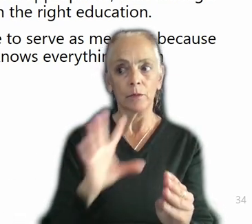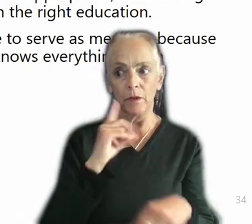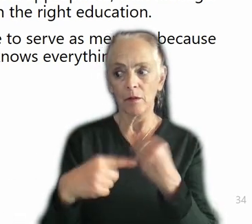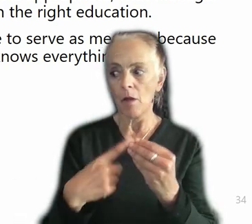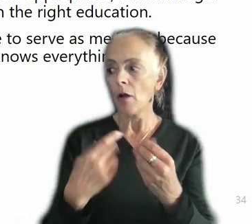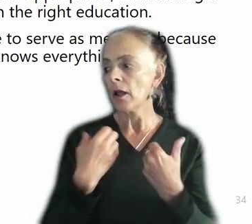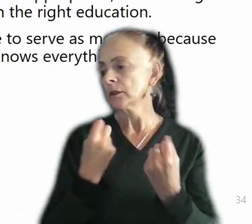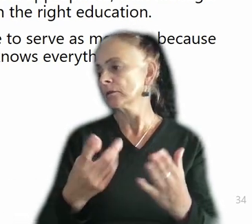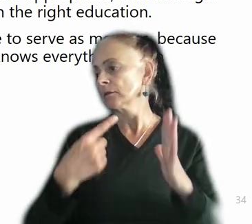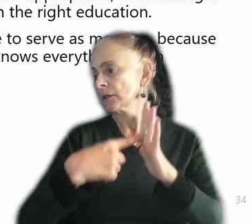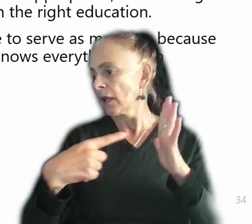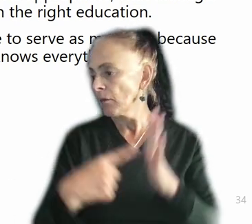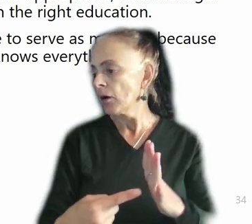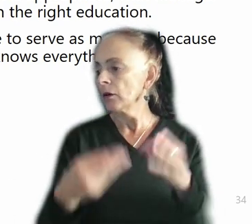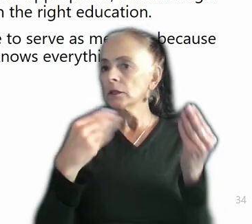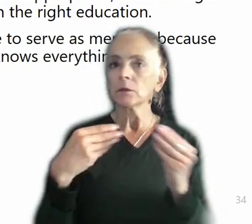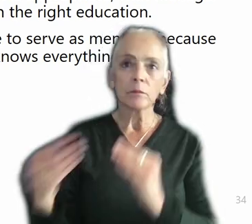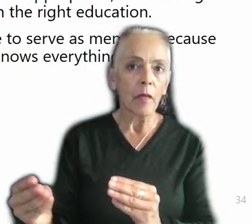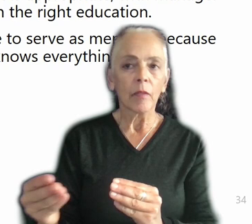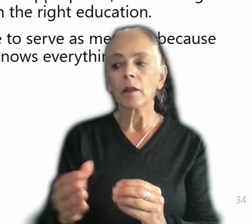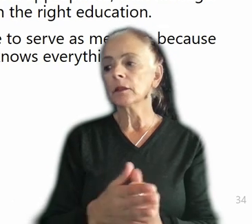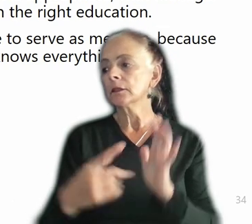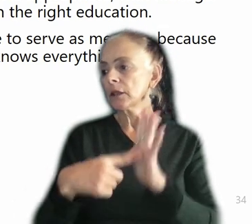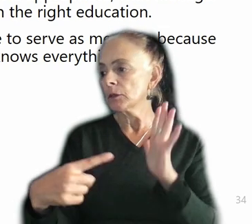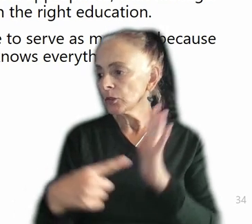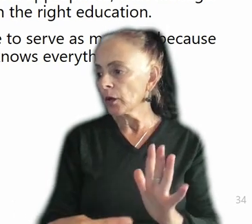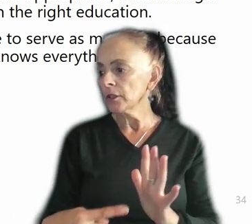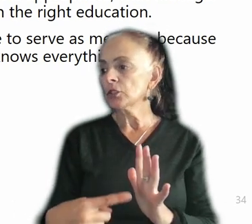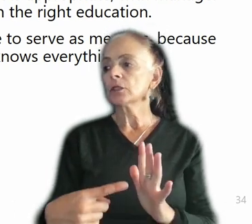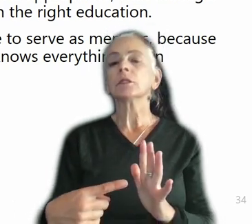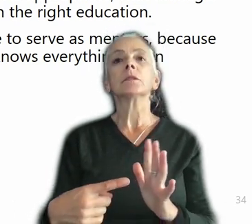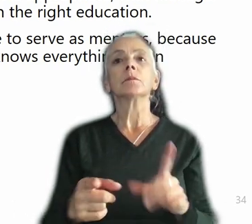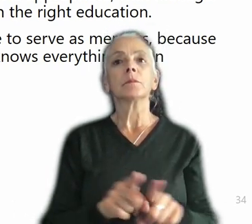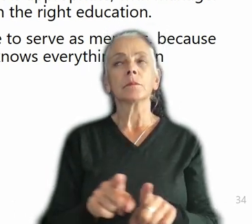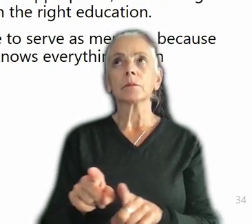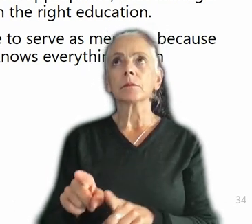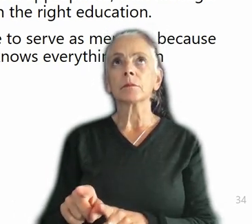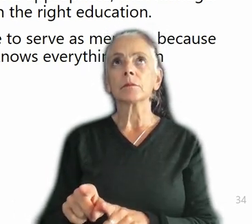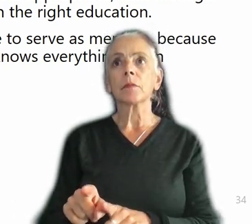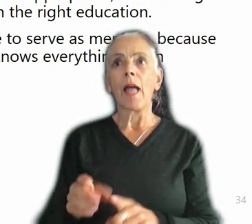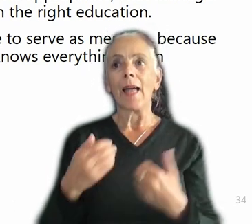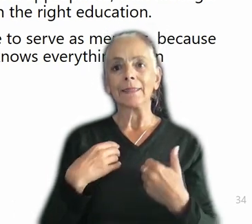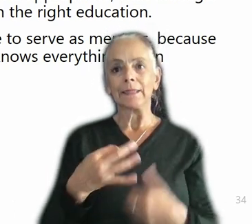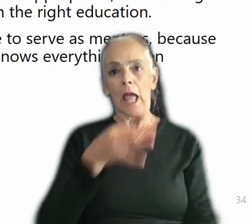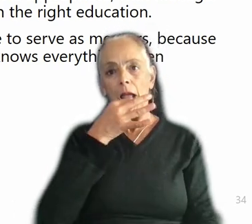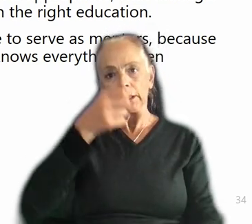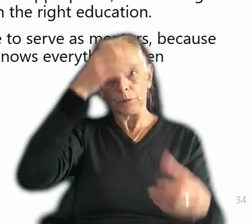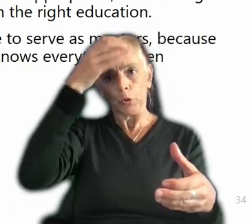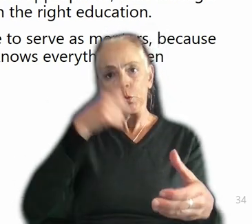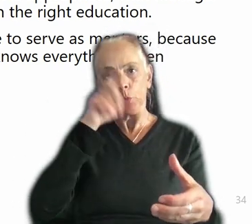It has lots of method things. It has sort of demonstrations of it in use. But it also has an expert that you should go and talk to,